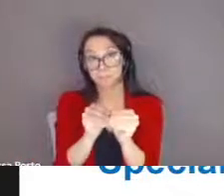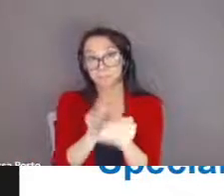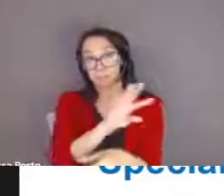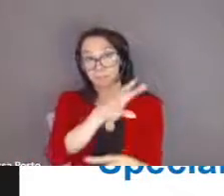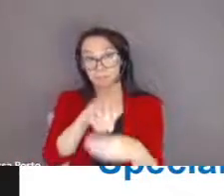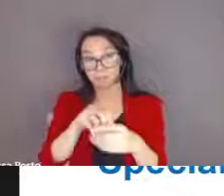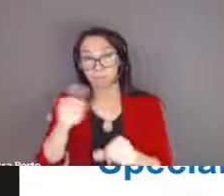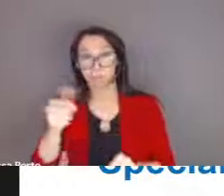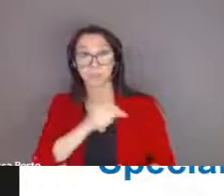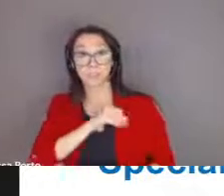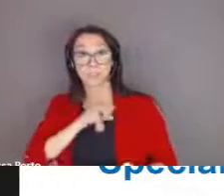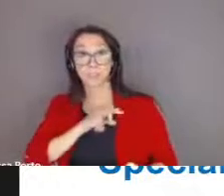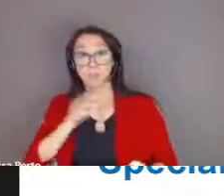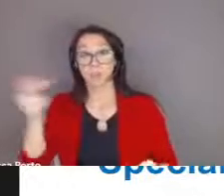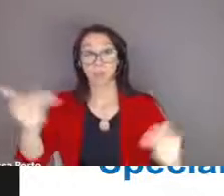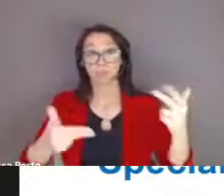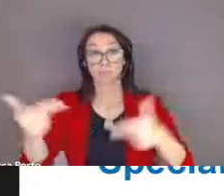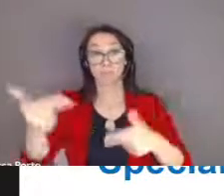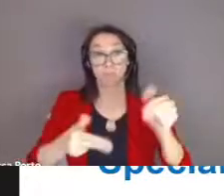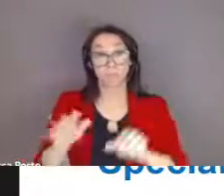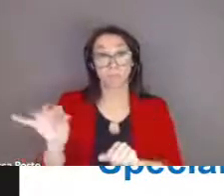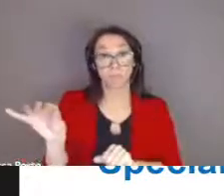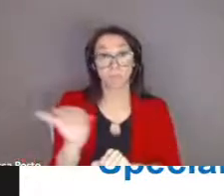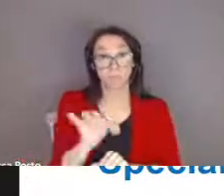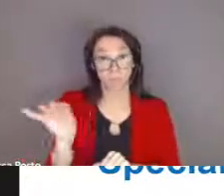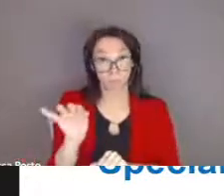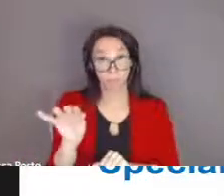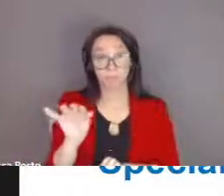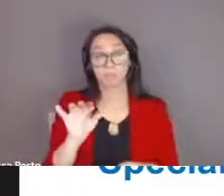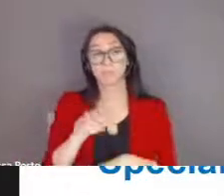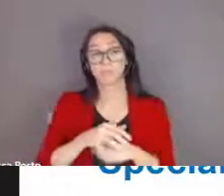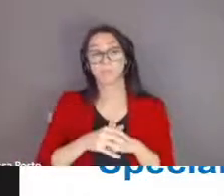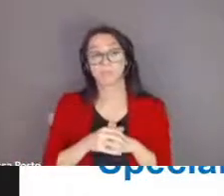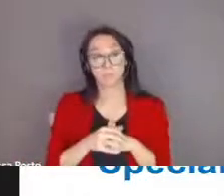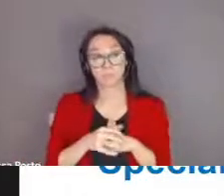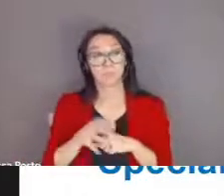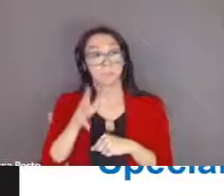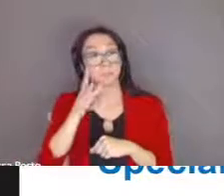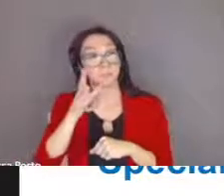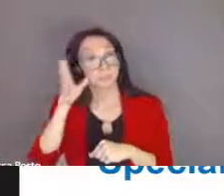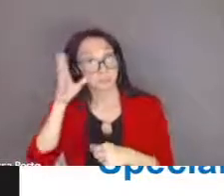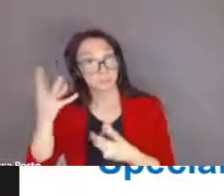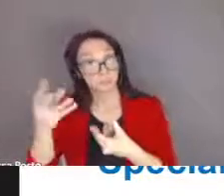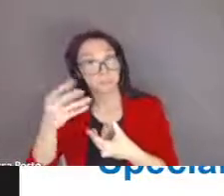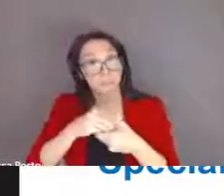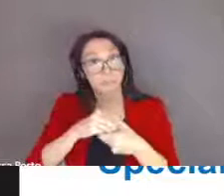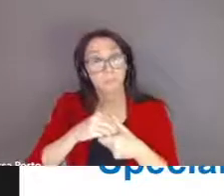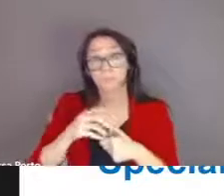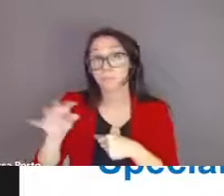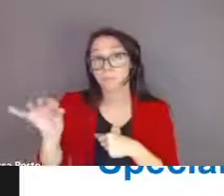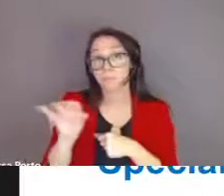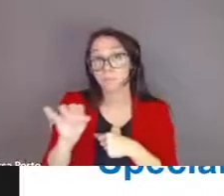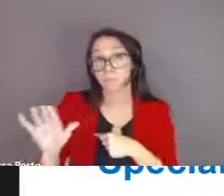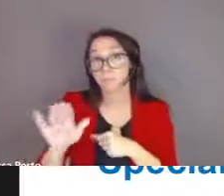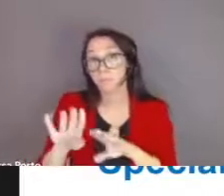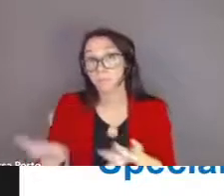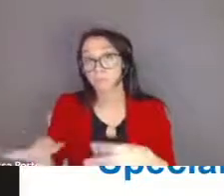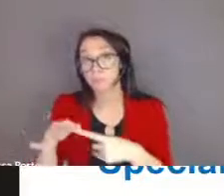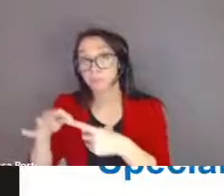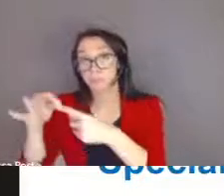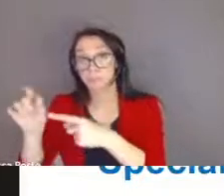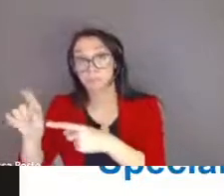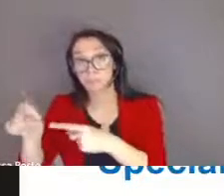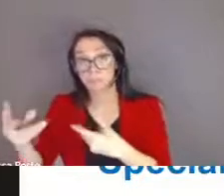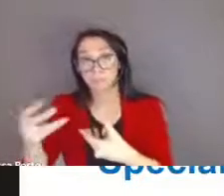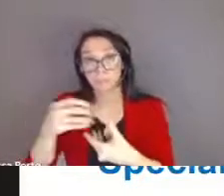the local associations have parental representatives who promote the interests and well-being of pupils with exceptional needs and abilities seac's